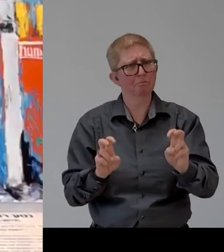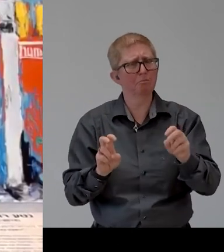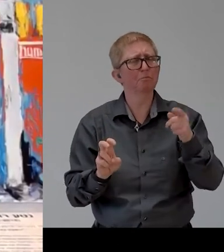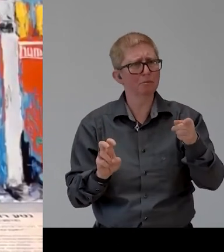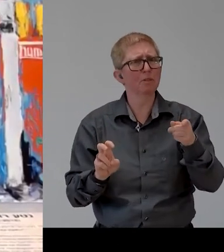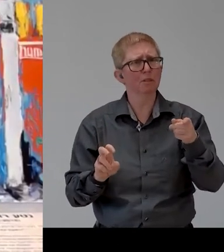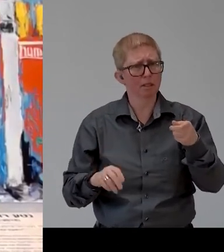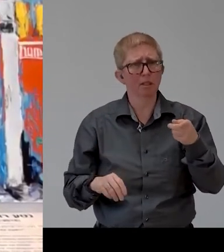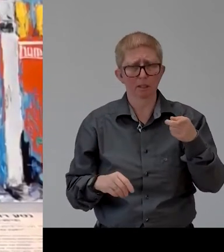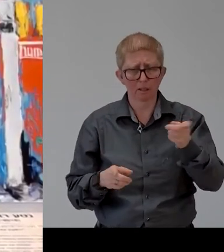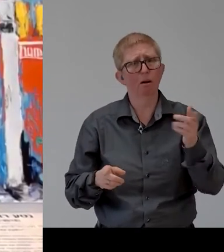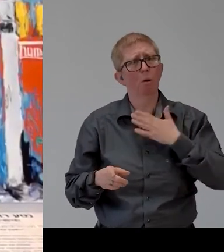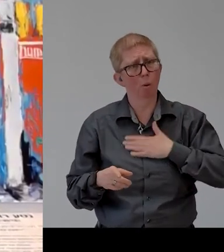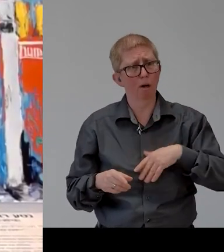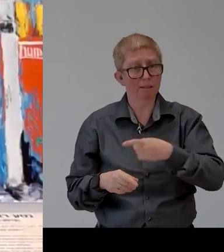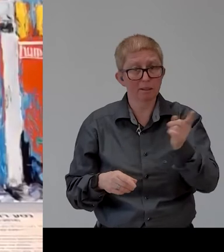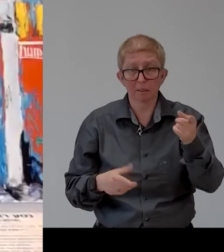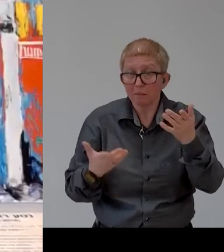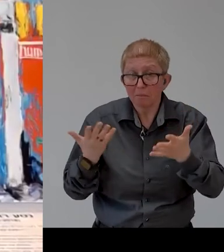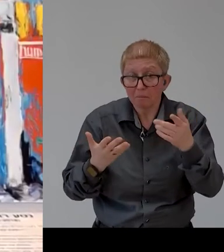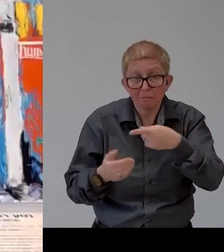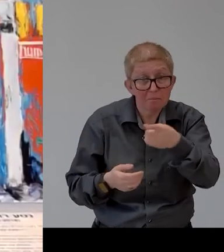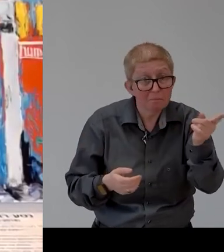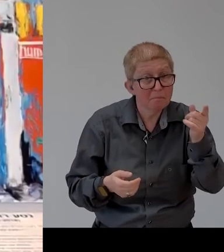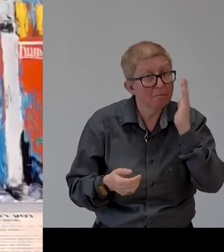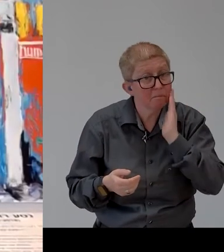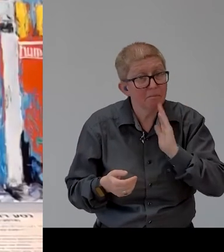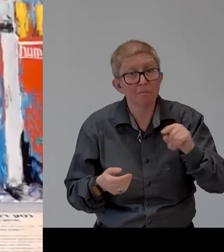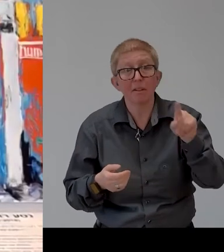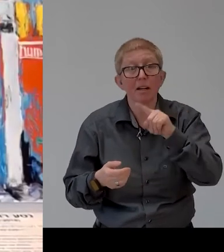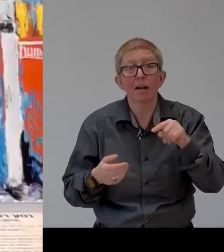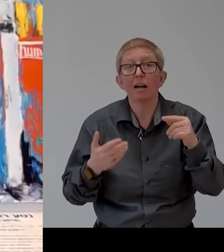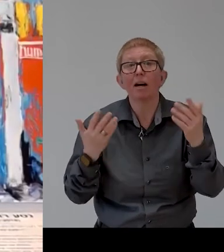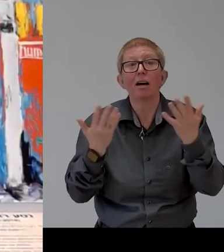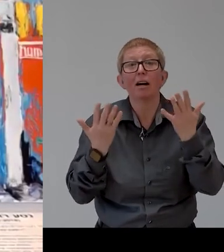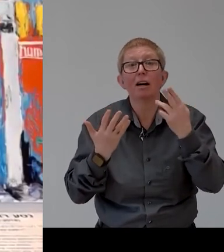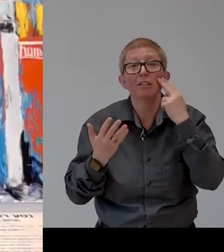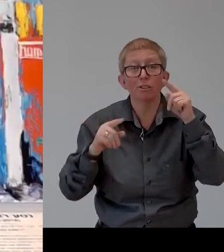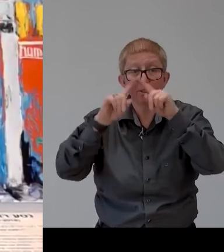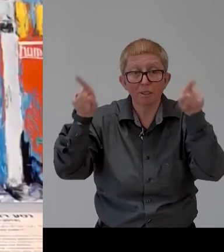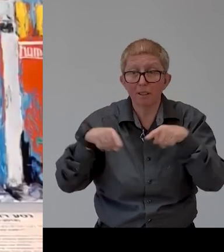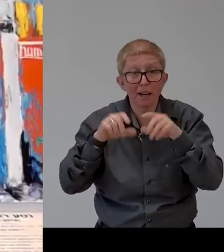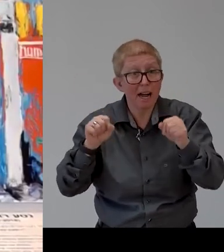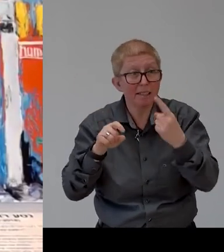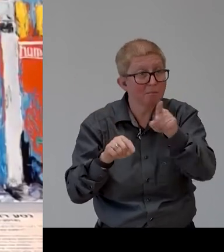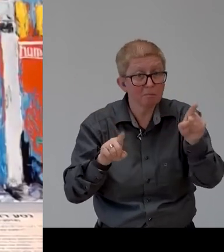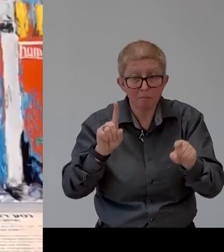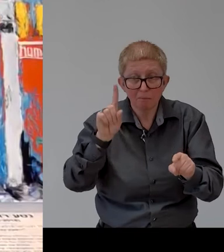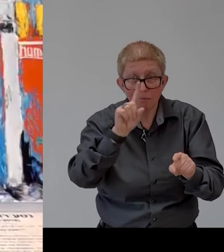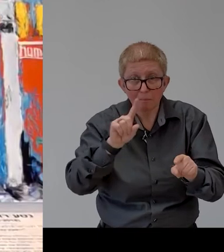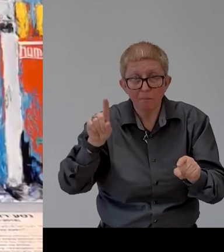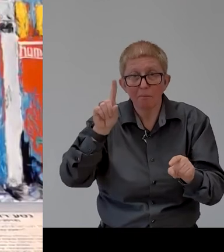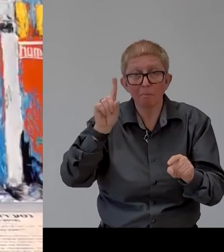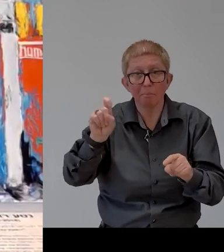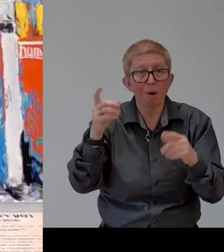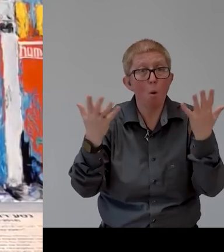going to find their cup of coffee and table in this new workplace louis i see that competitive